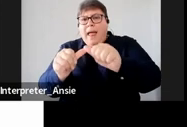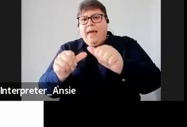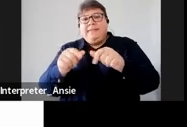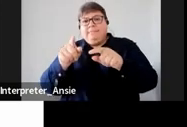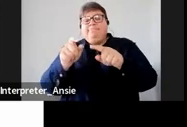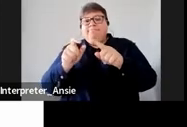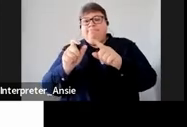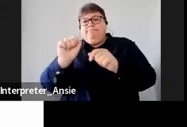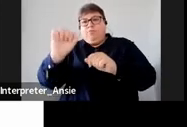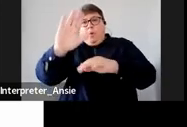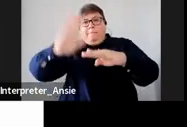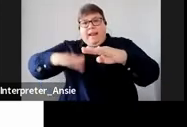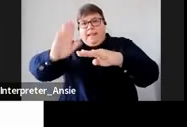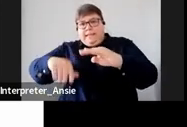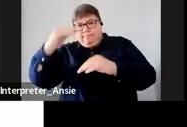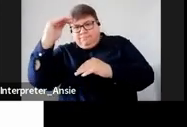penalties